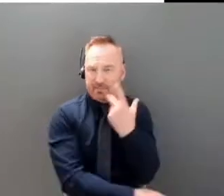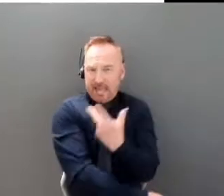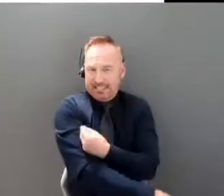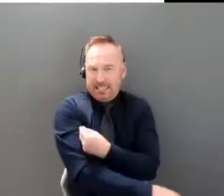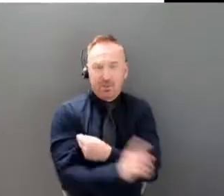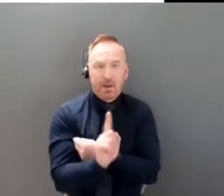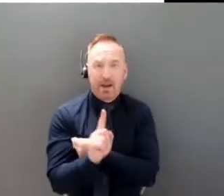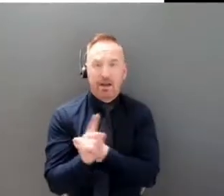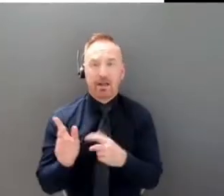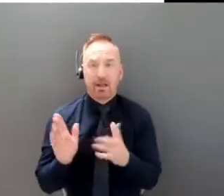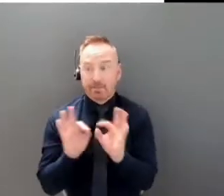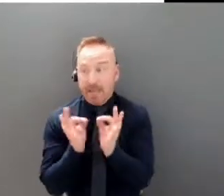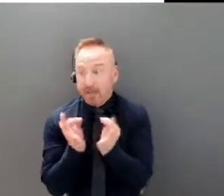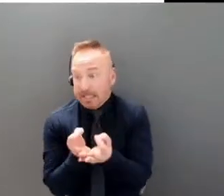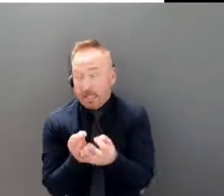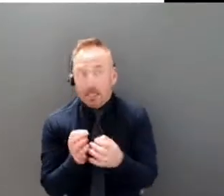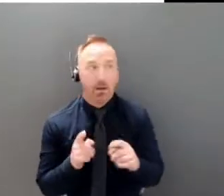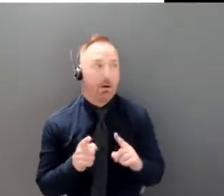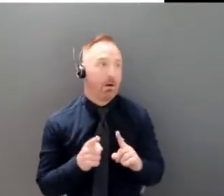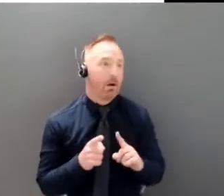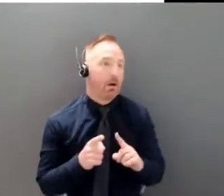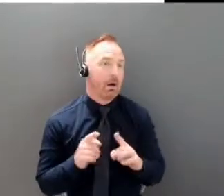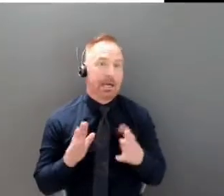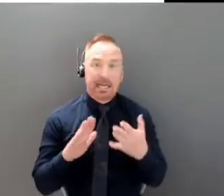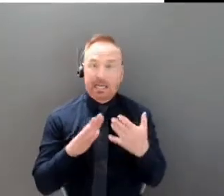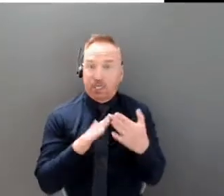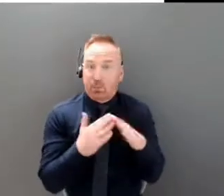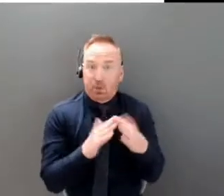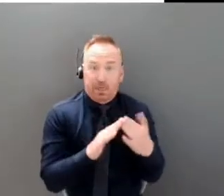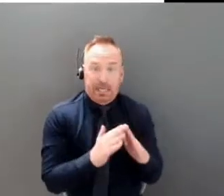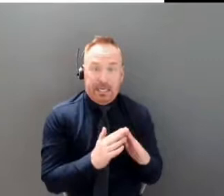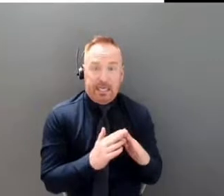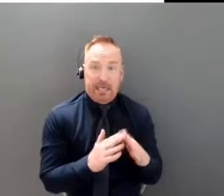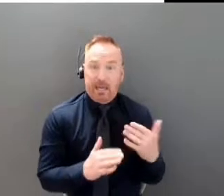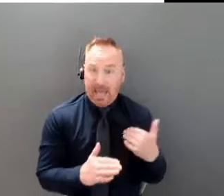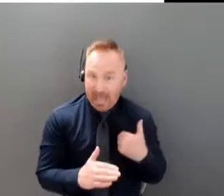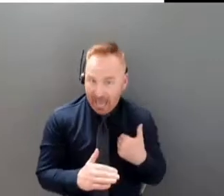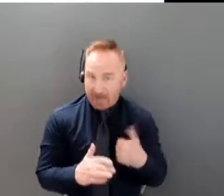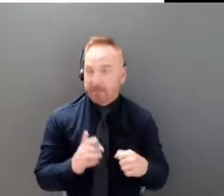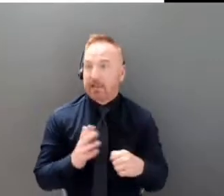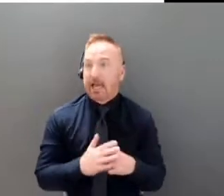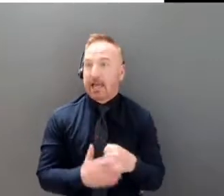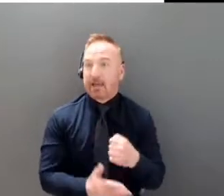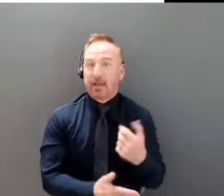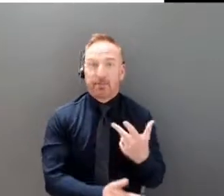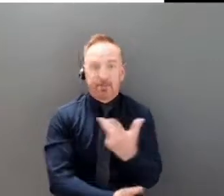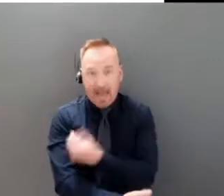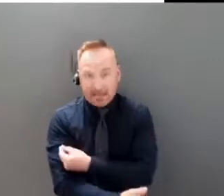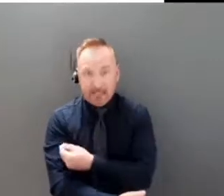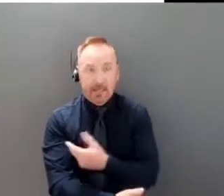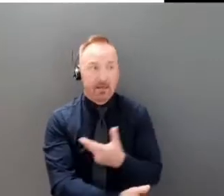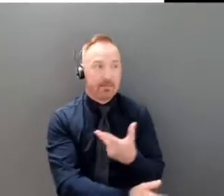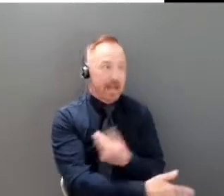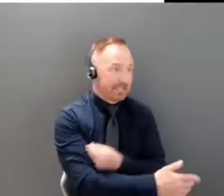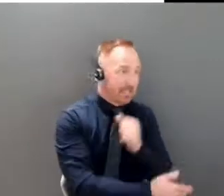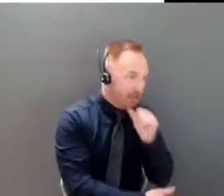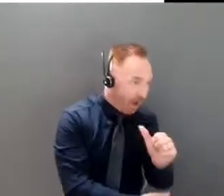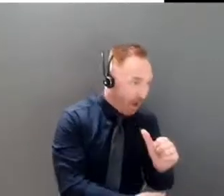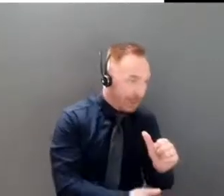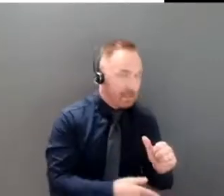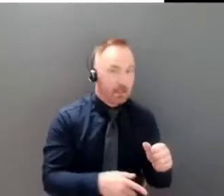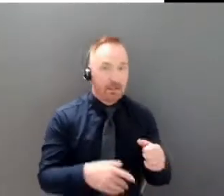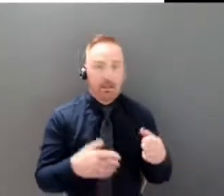have communities with unvaccinated and vaccinated and we have mixing and therefore we all have the